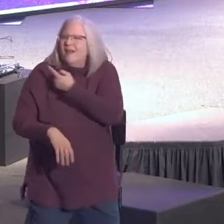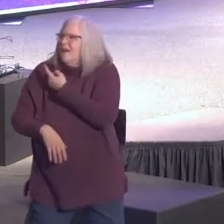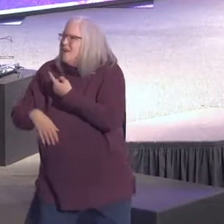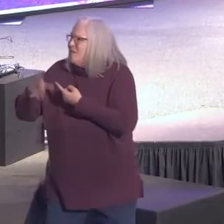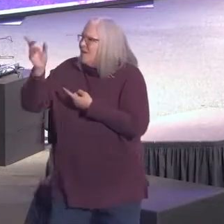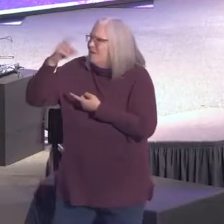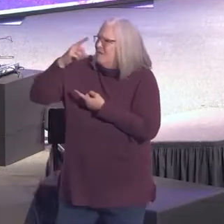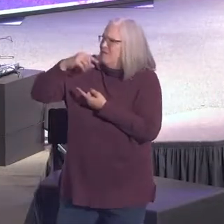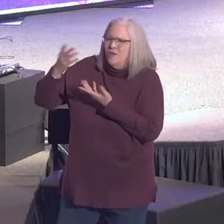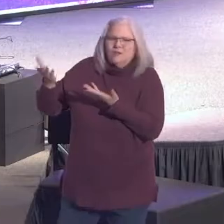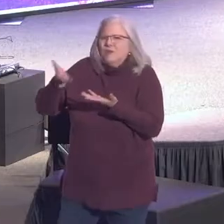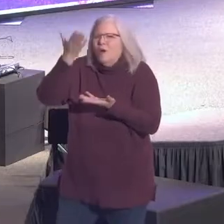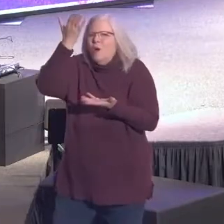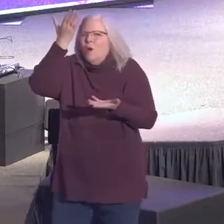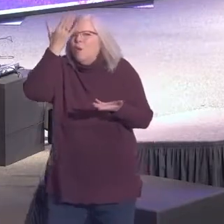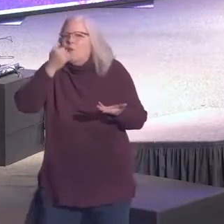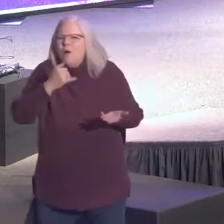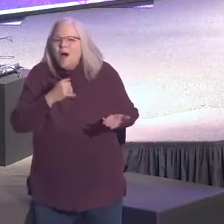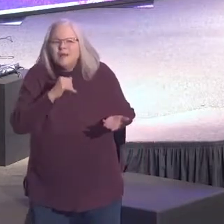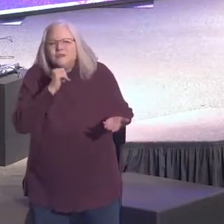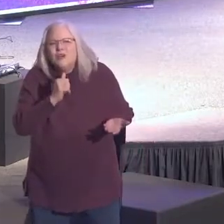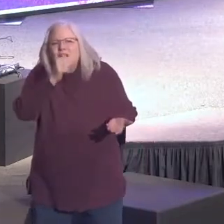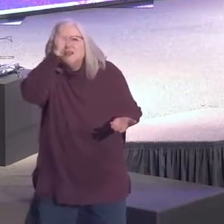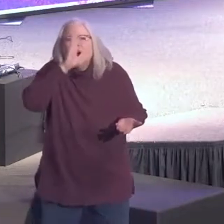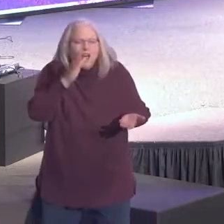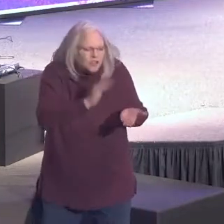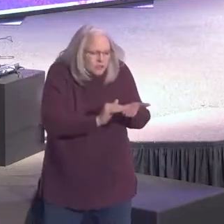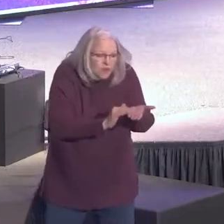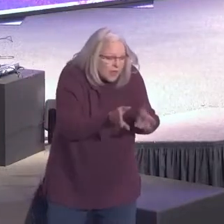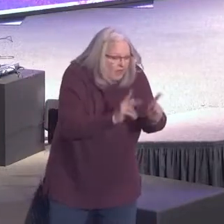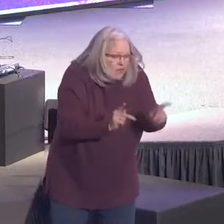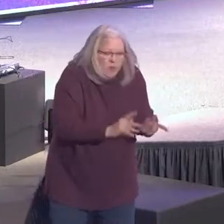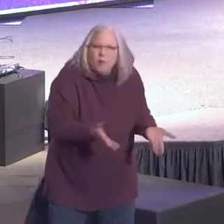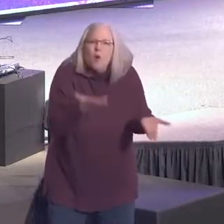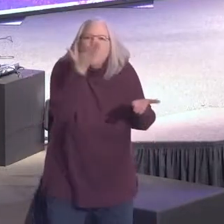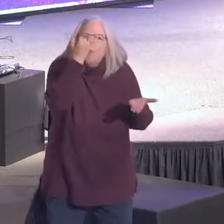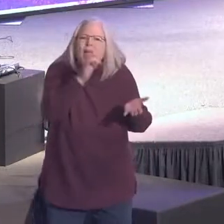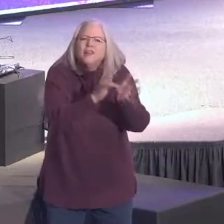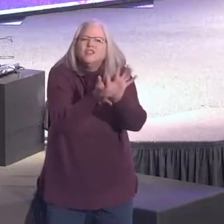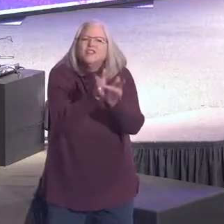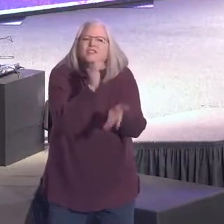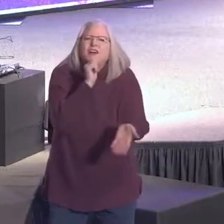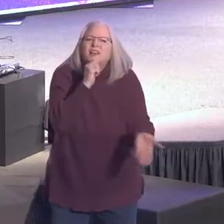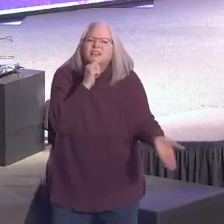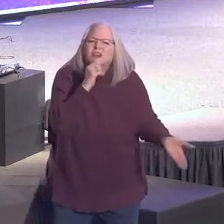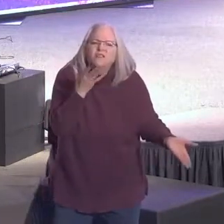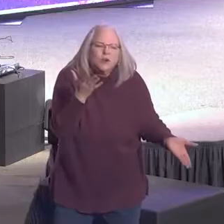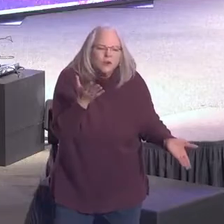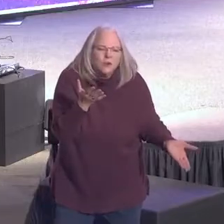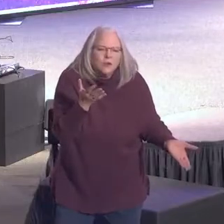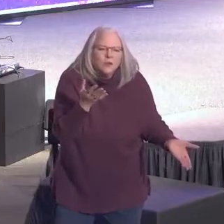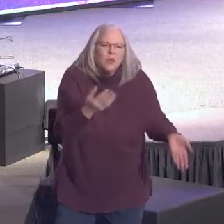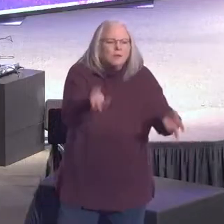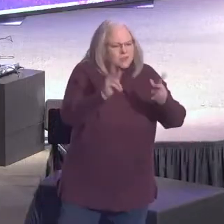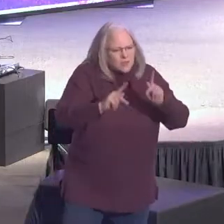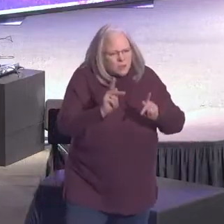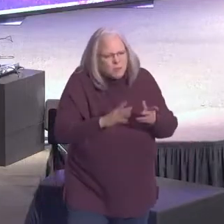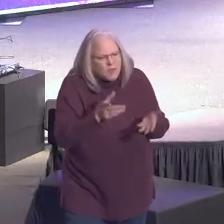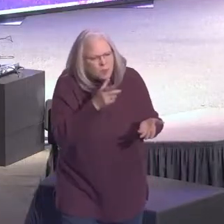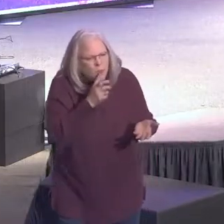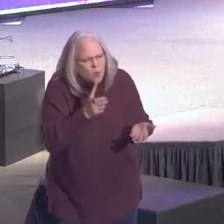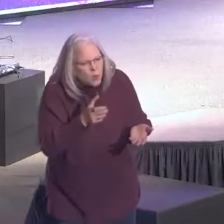Why would God just not forgive people? Why the cross? Why did Jesus have to suffer like that? But to those of us